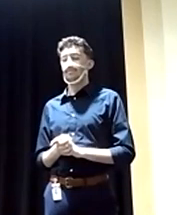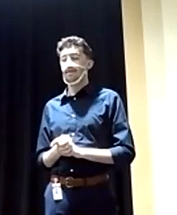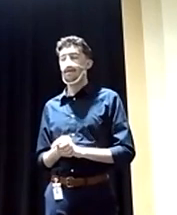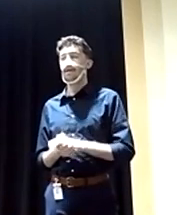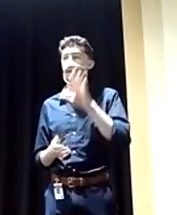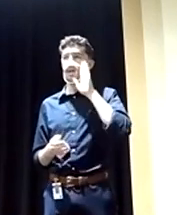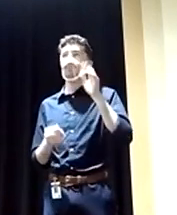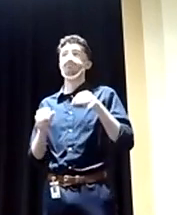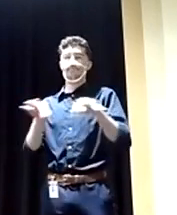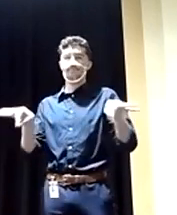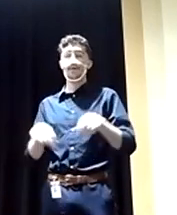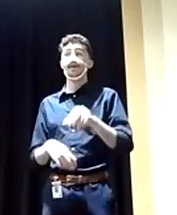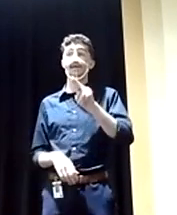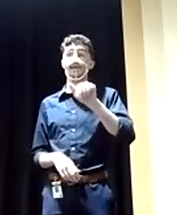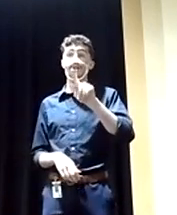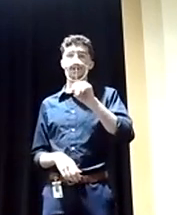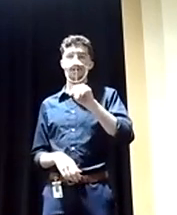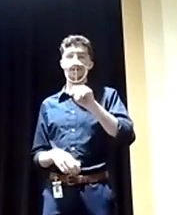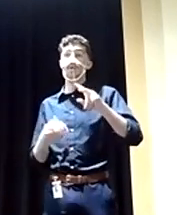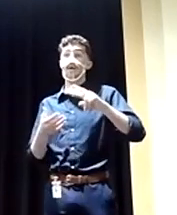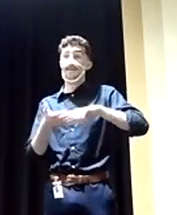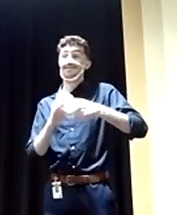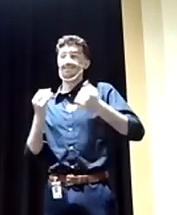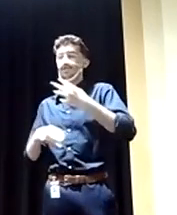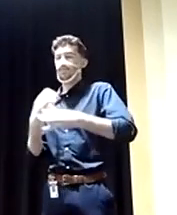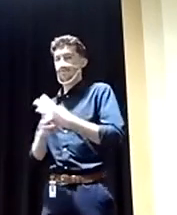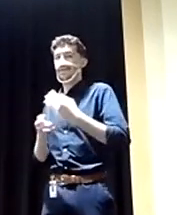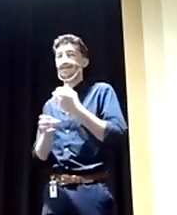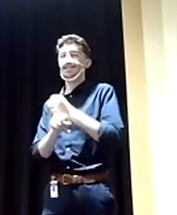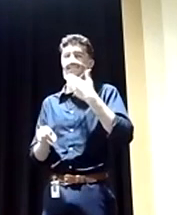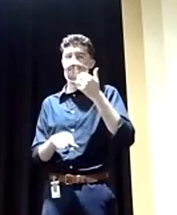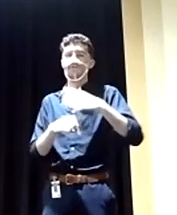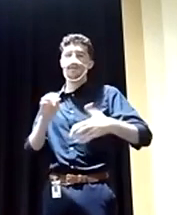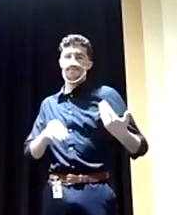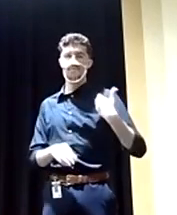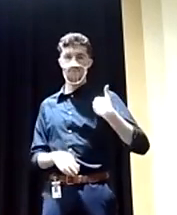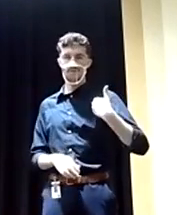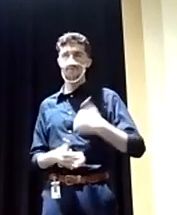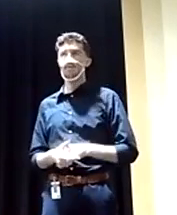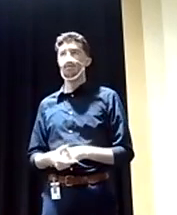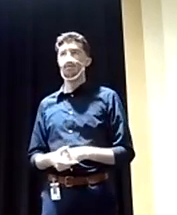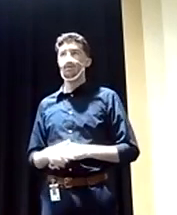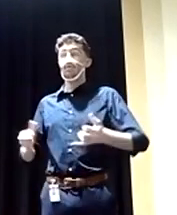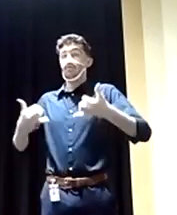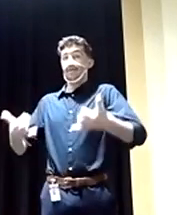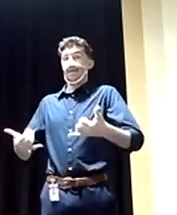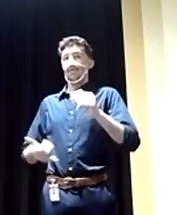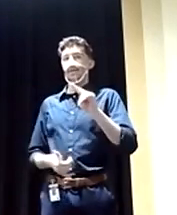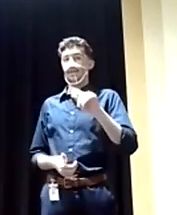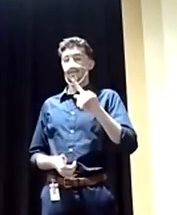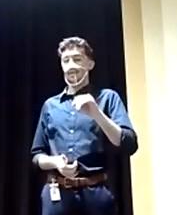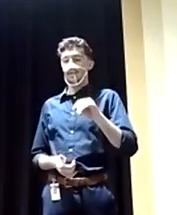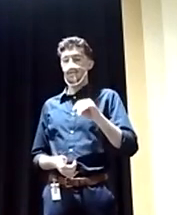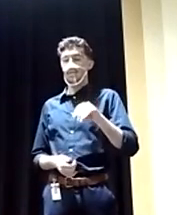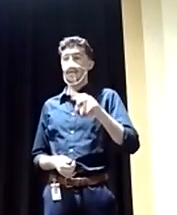has made this world a safer place. And expanding NATO, looking at how I know